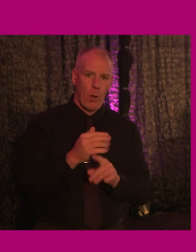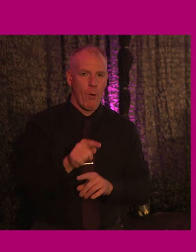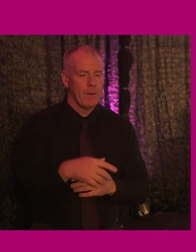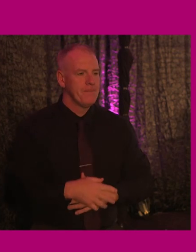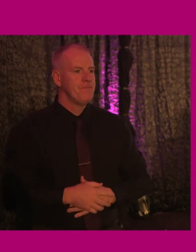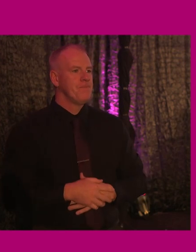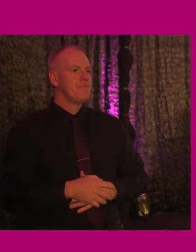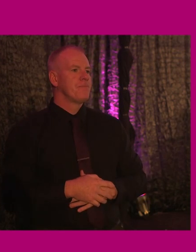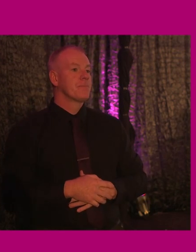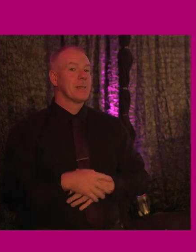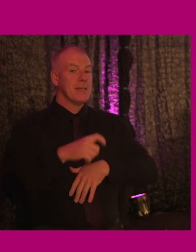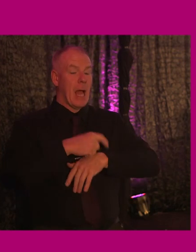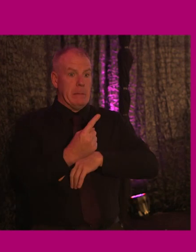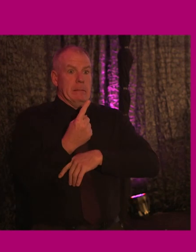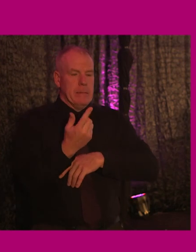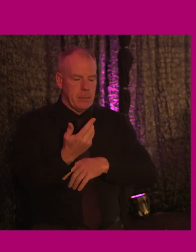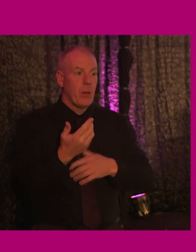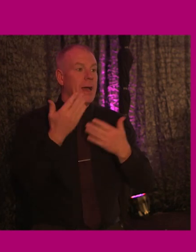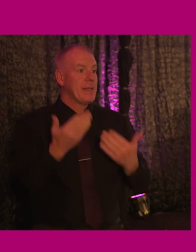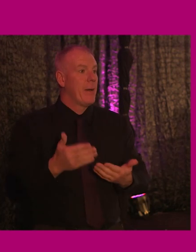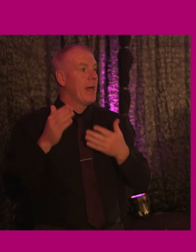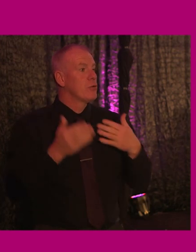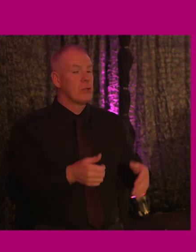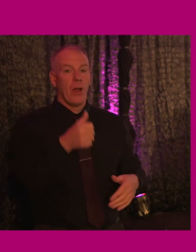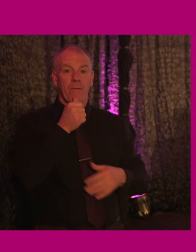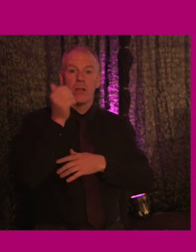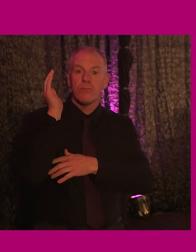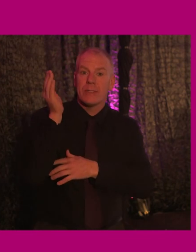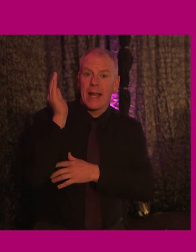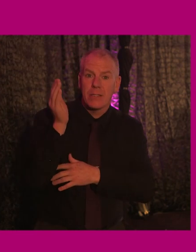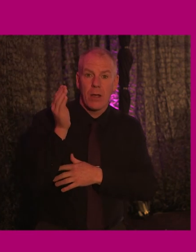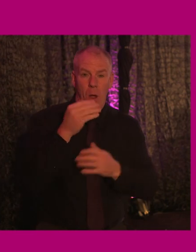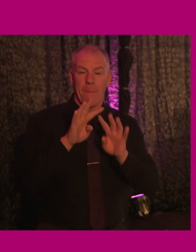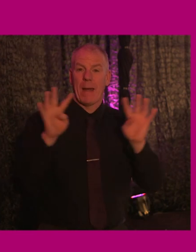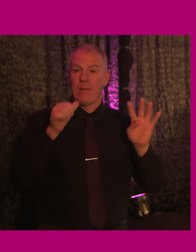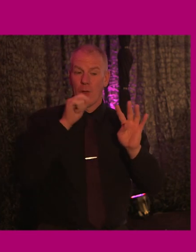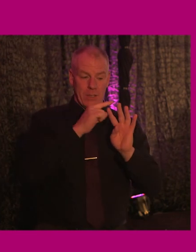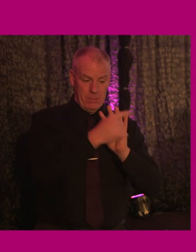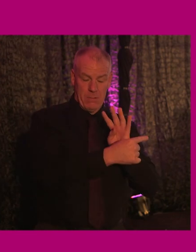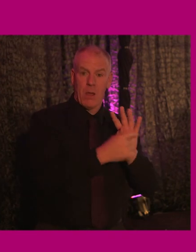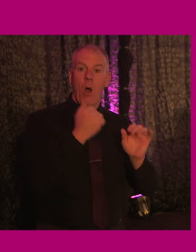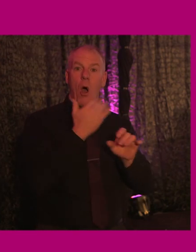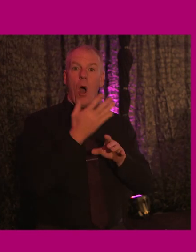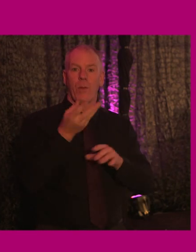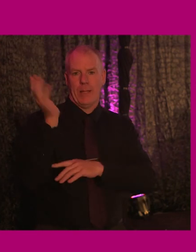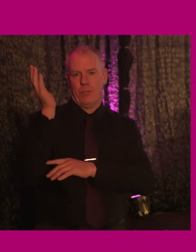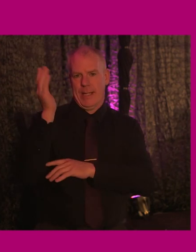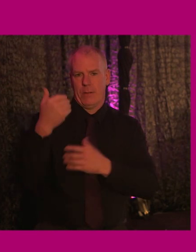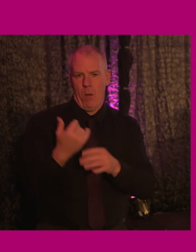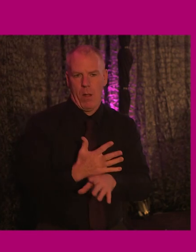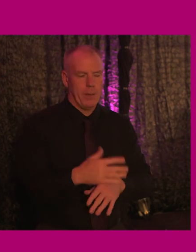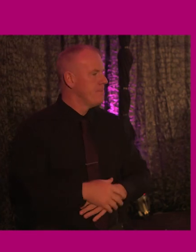And so we're a bit tight for time. So without further ado, I'm going to really quickly introduce the panel. They are all going to make presentations.